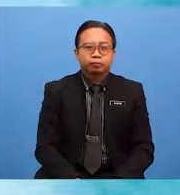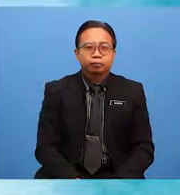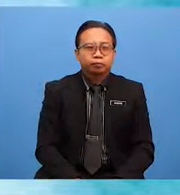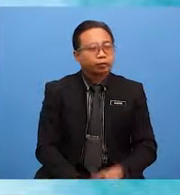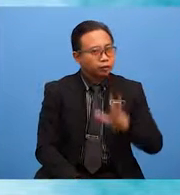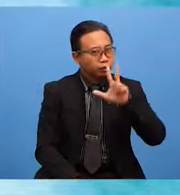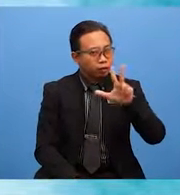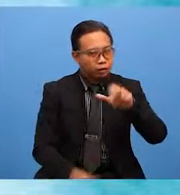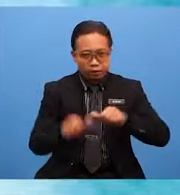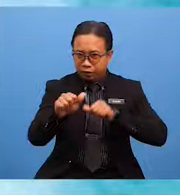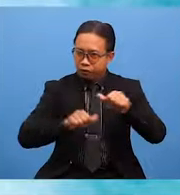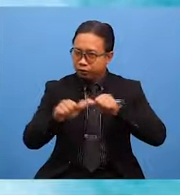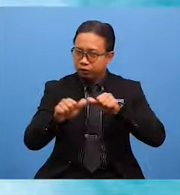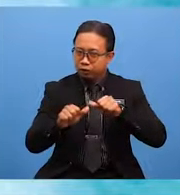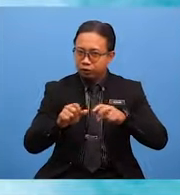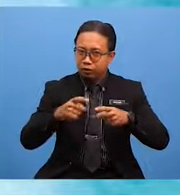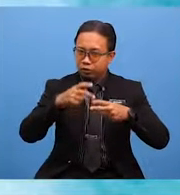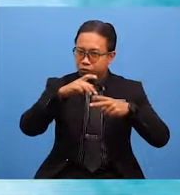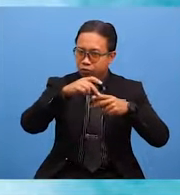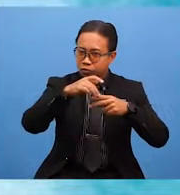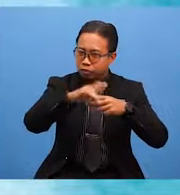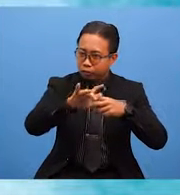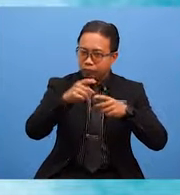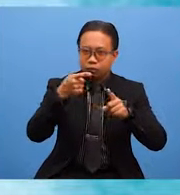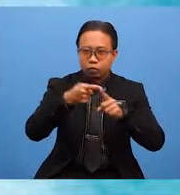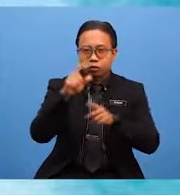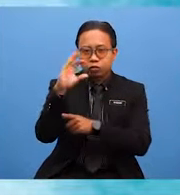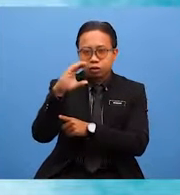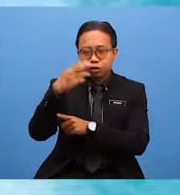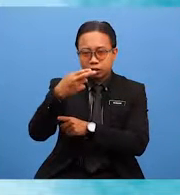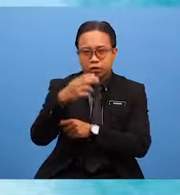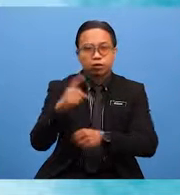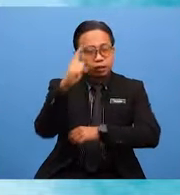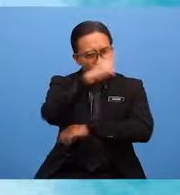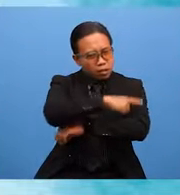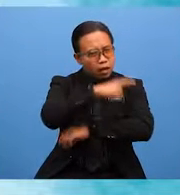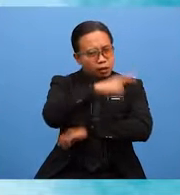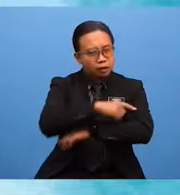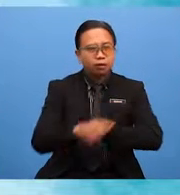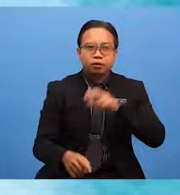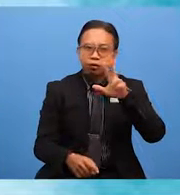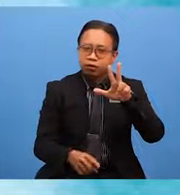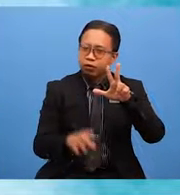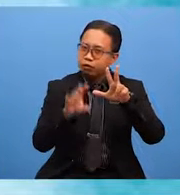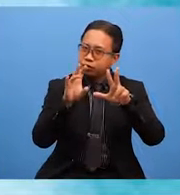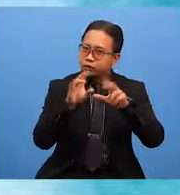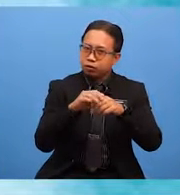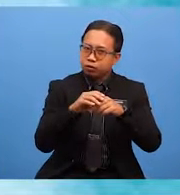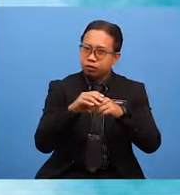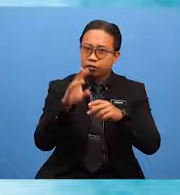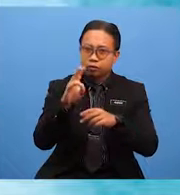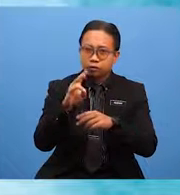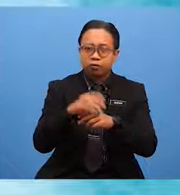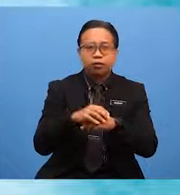Third activity. Trip to Cameron Highlands. Date or day. 27th May, number of packs.